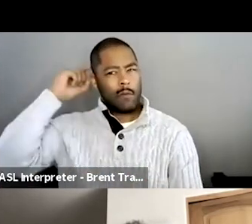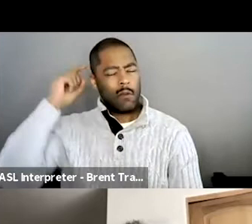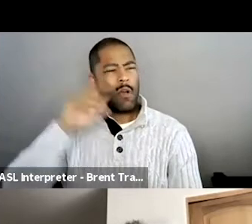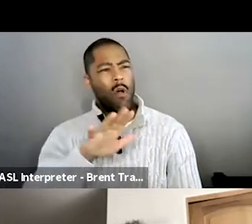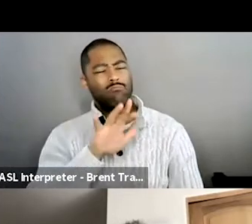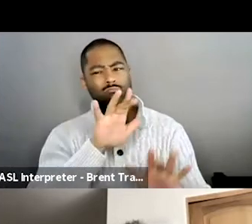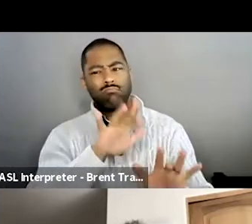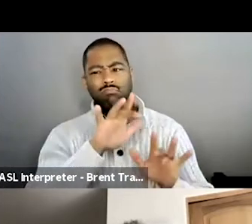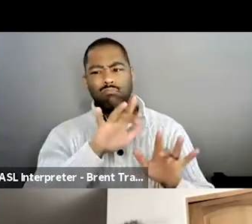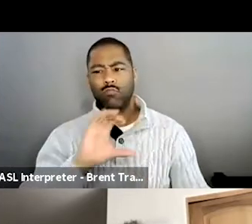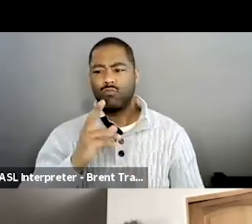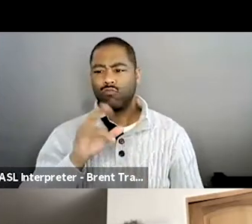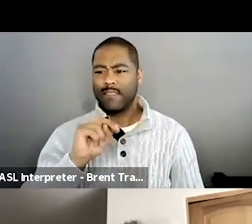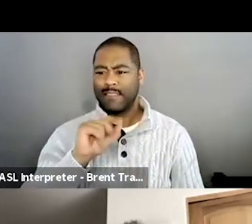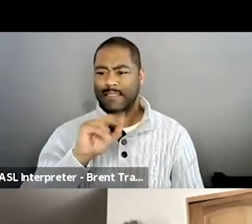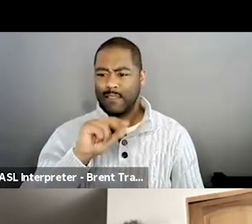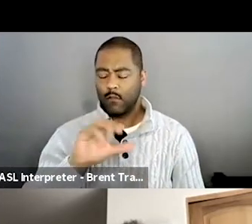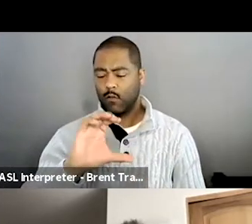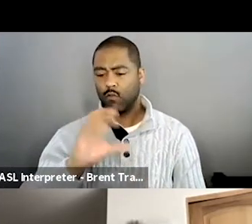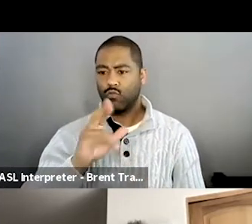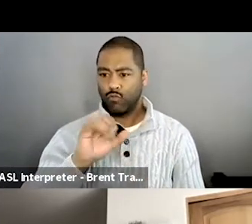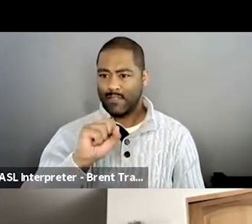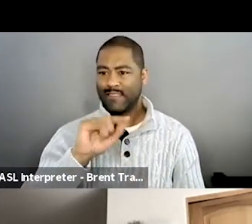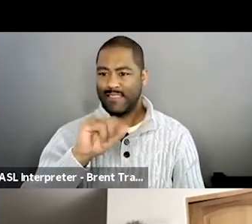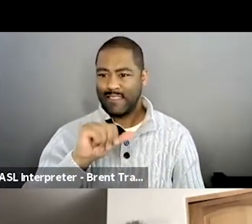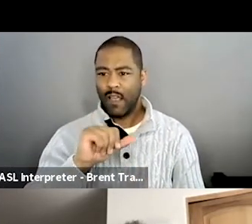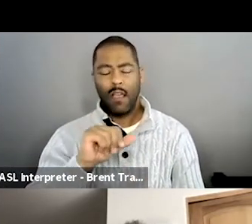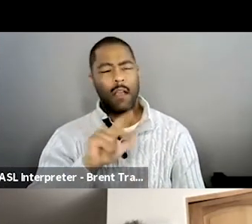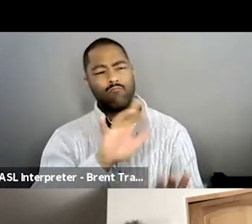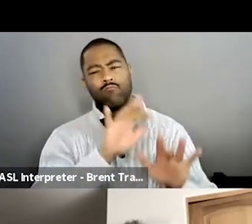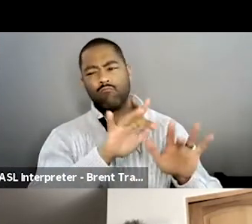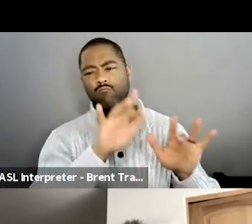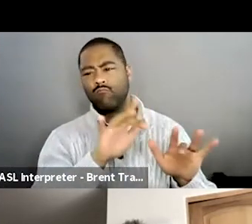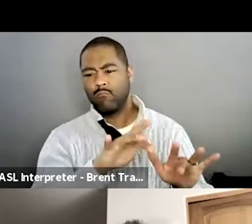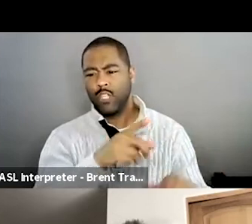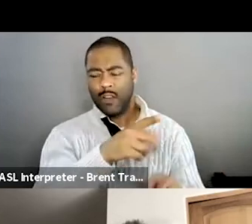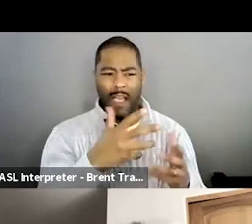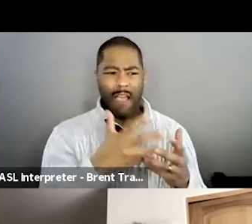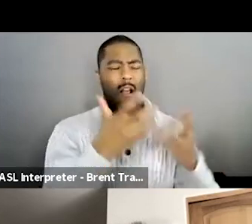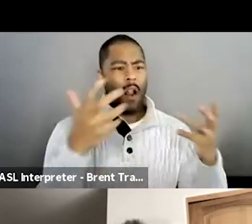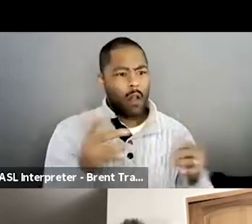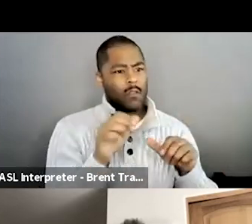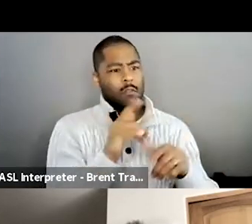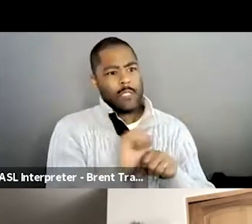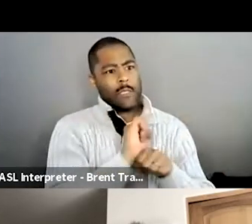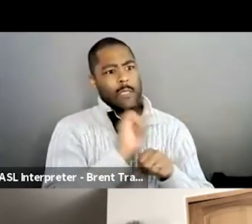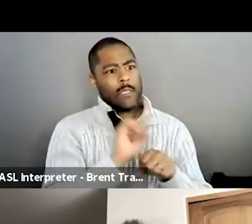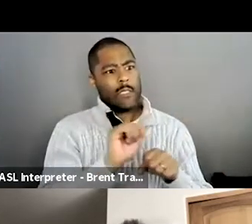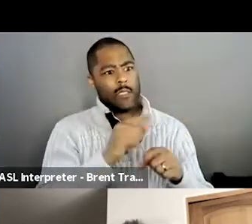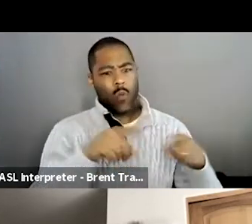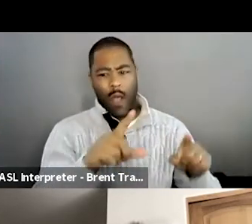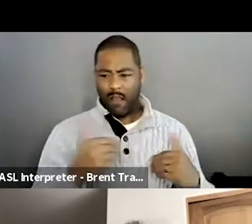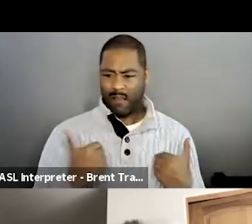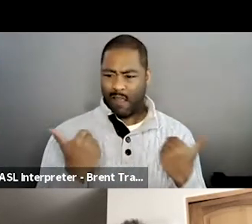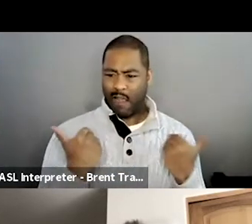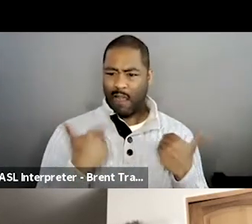her life as a child. Right. On the other hand, as an advocate for people with disabilities, one of the reactions